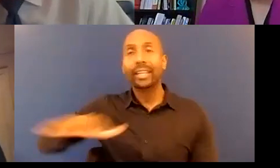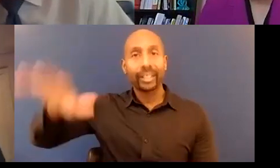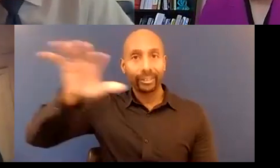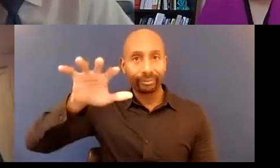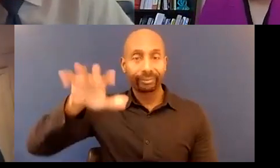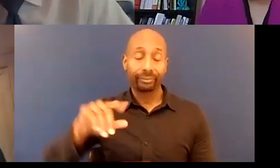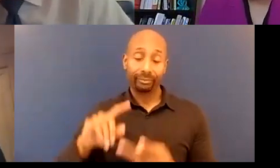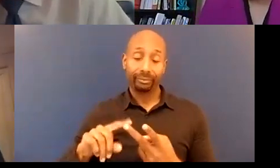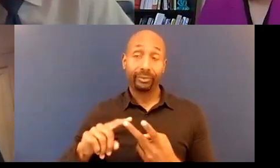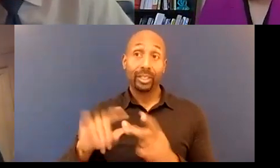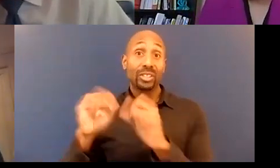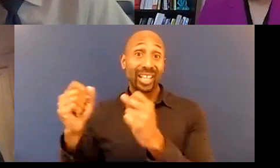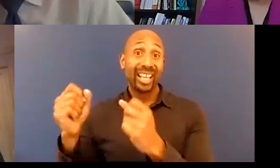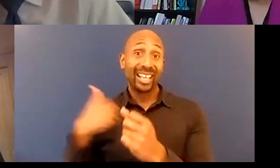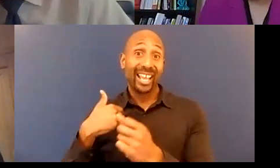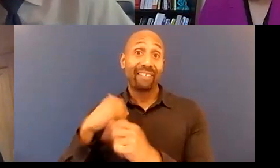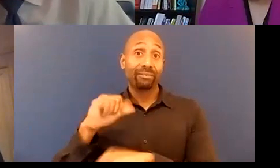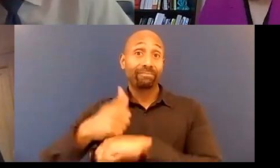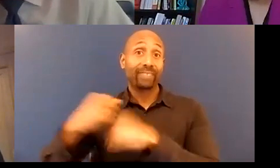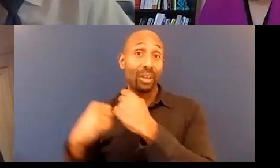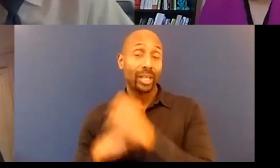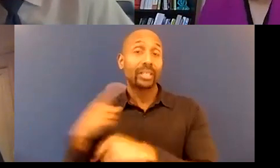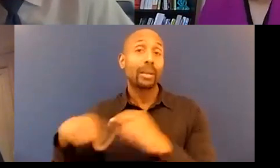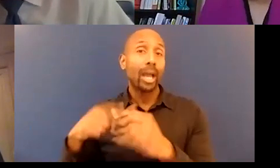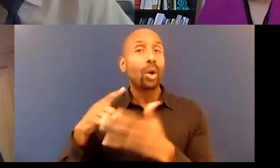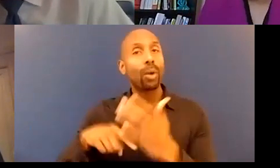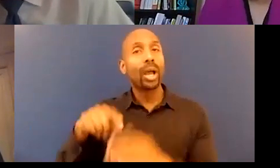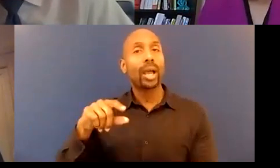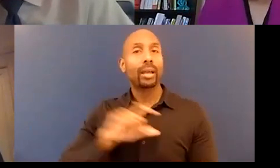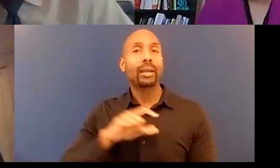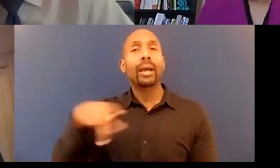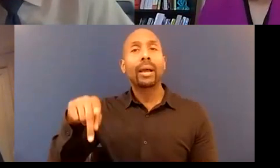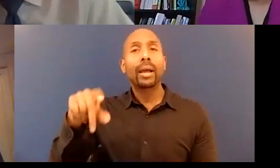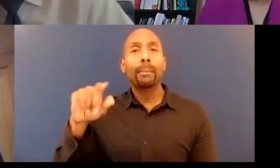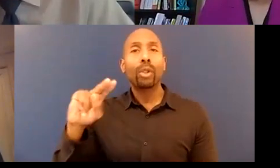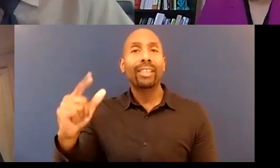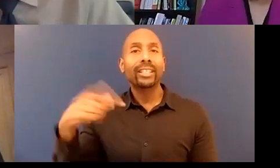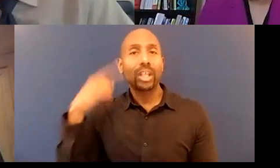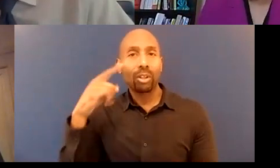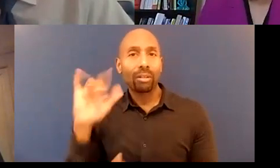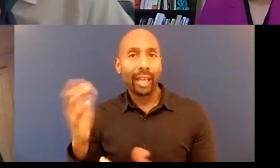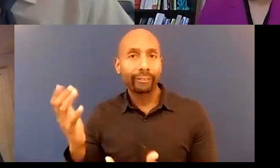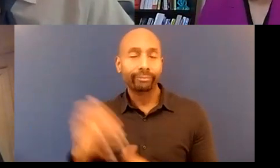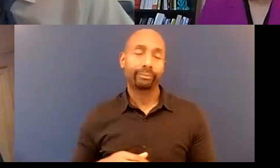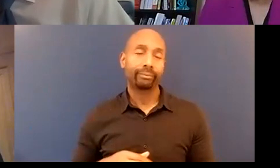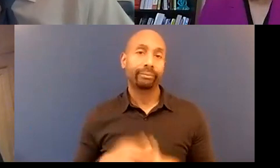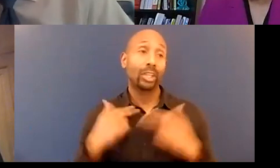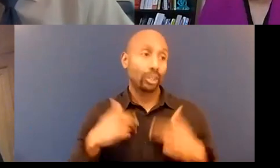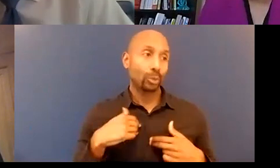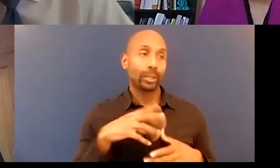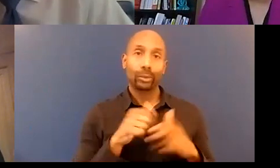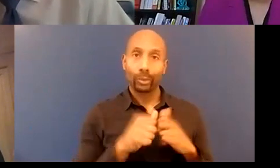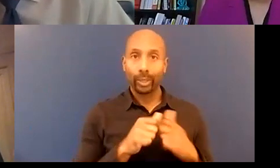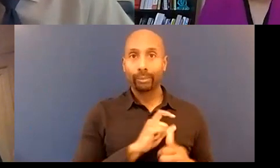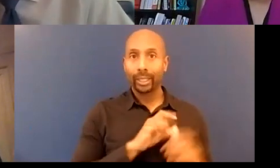society people humans make up police forces all of the talk has been about anti-biased